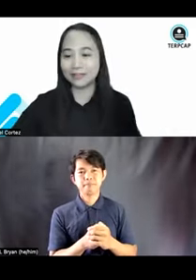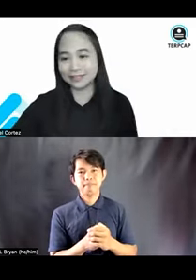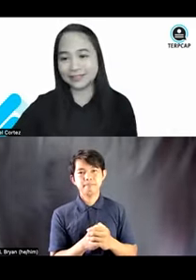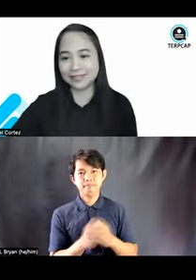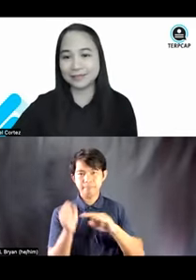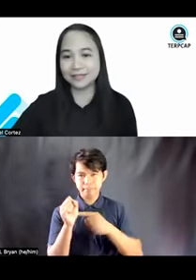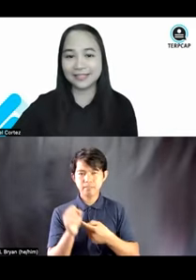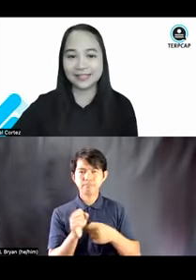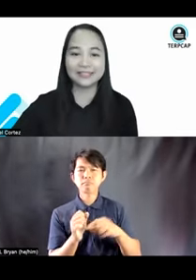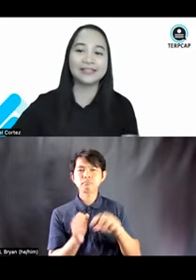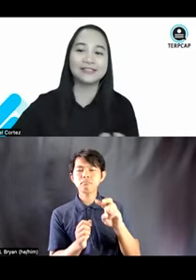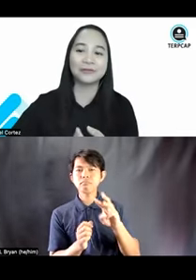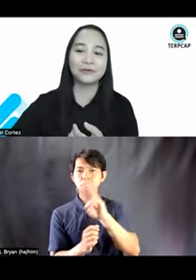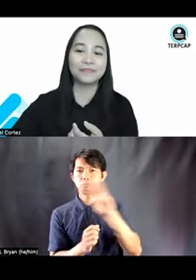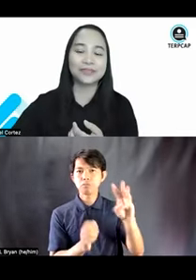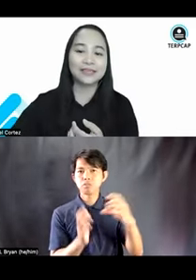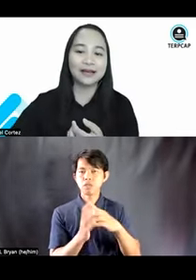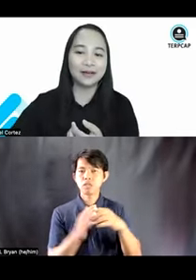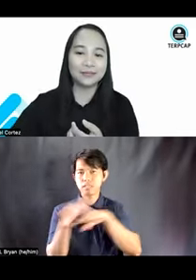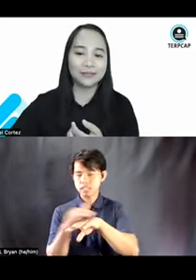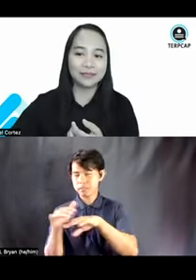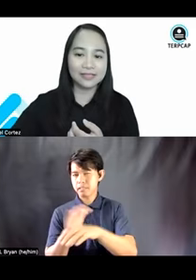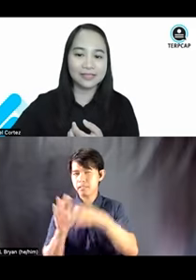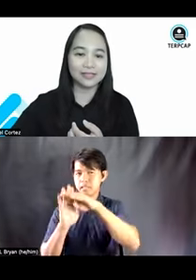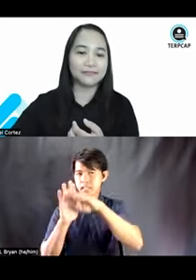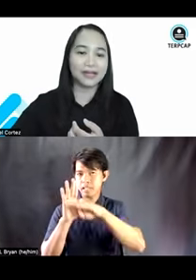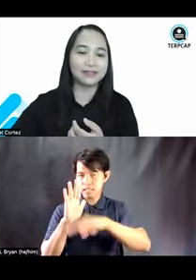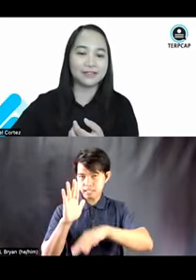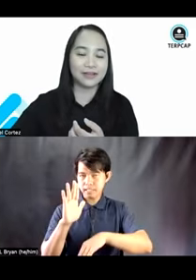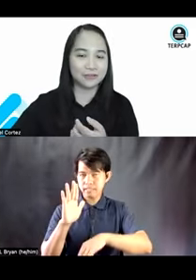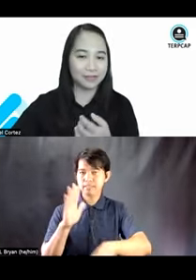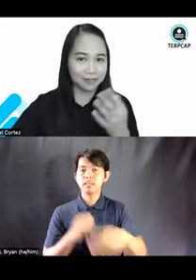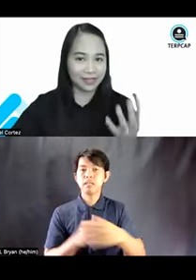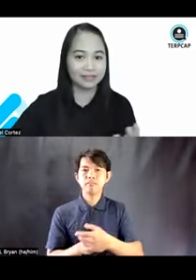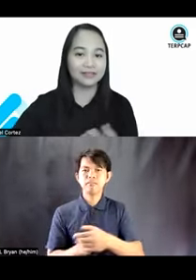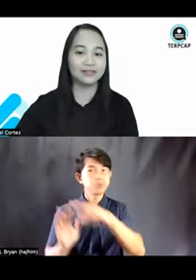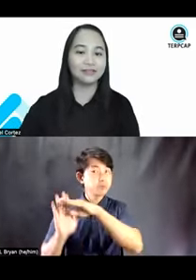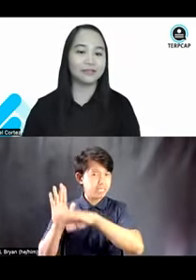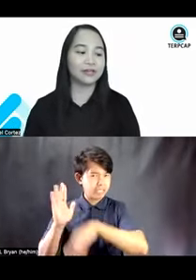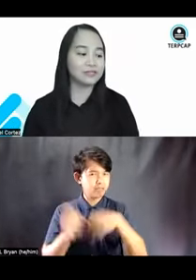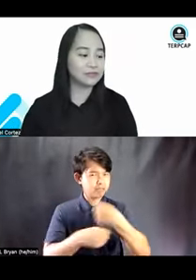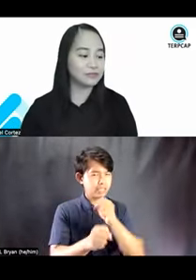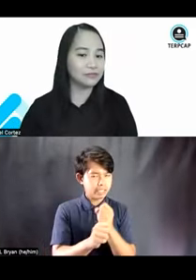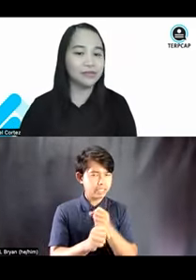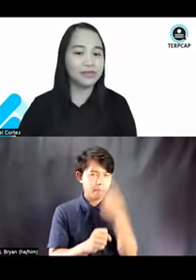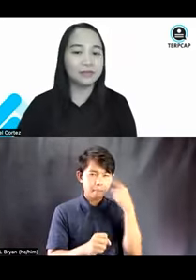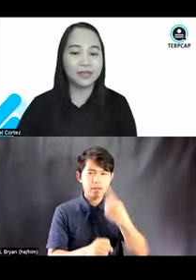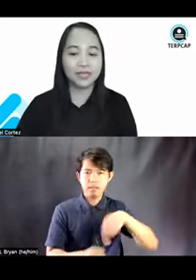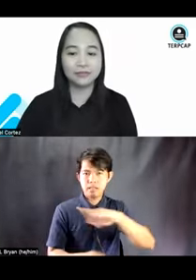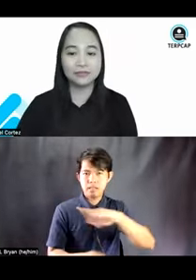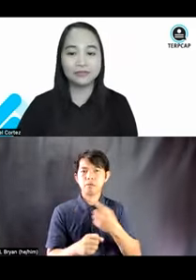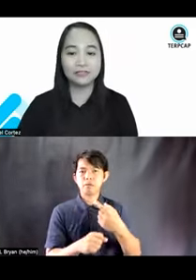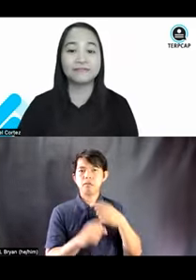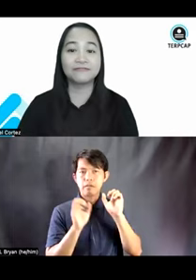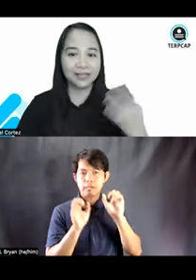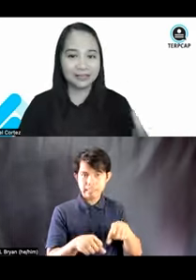Web Content Accessibility Guidelines. So, these set of guidelines are actually created for us to be